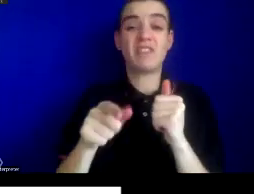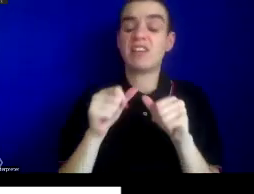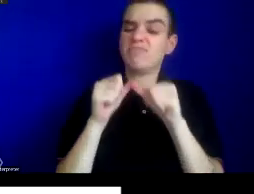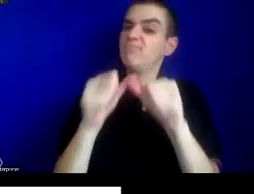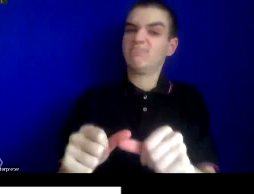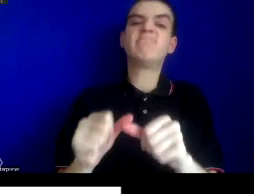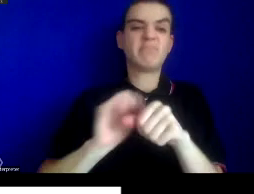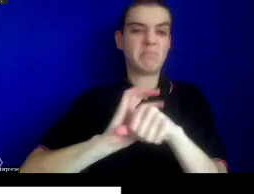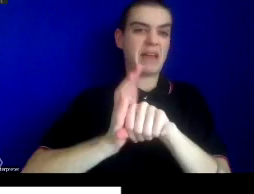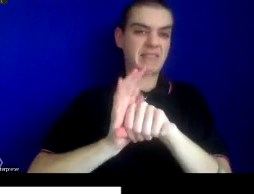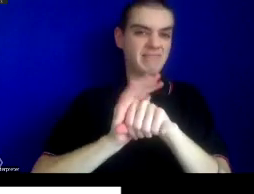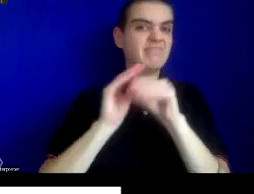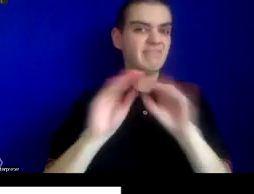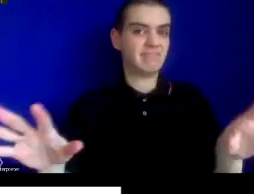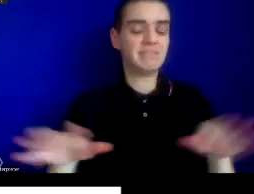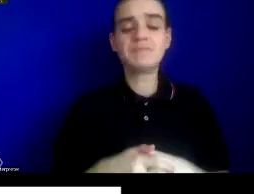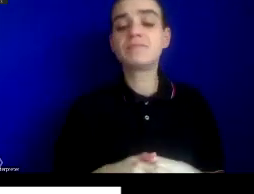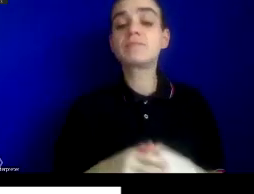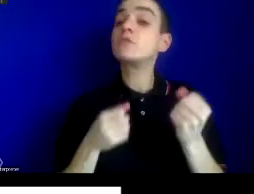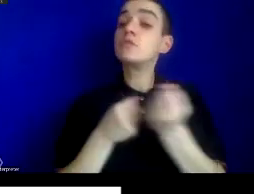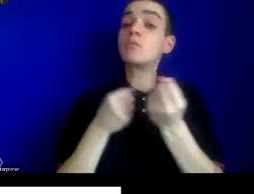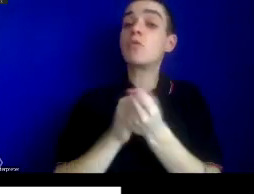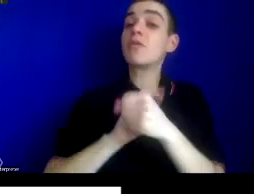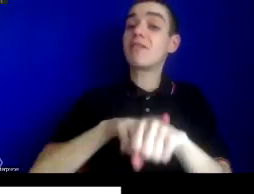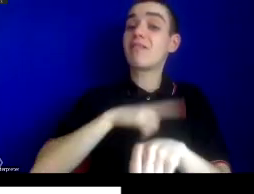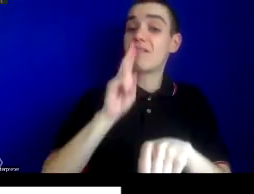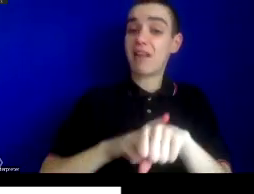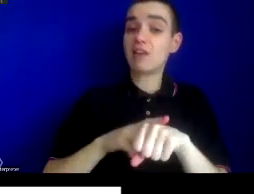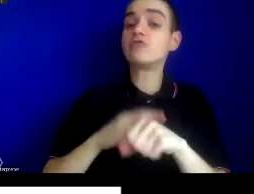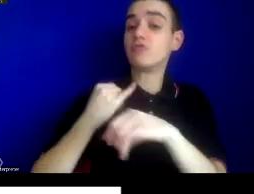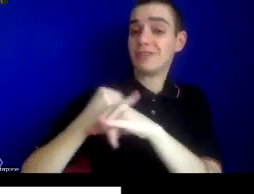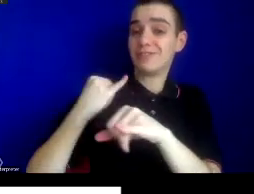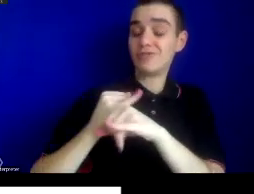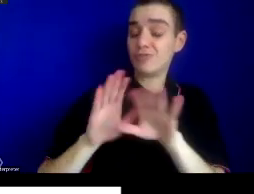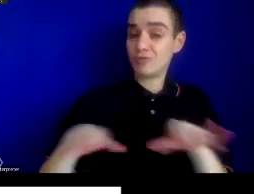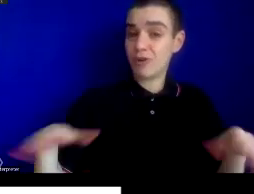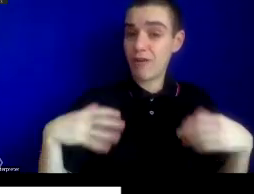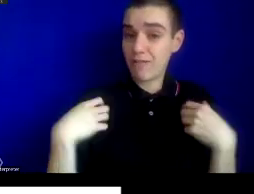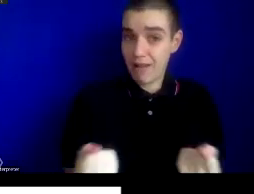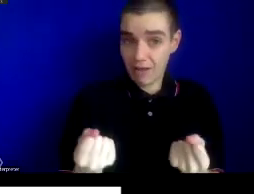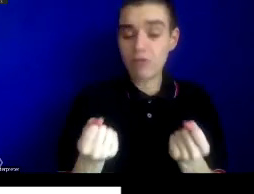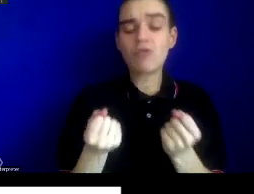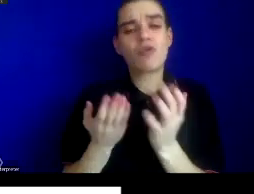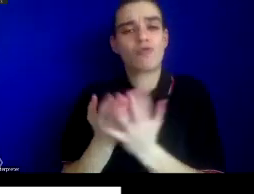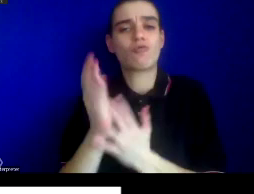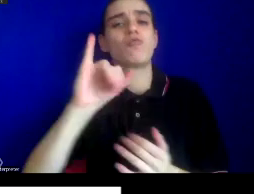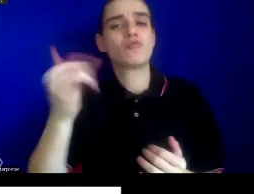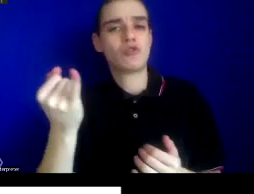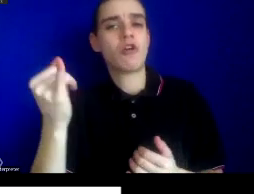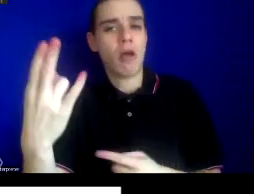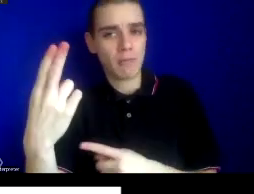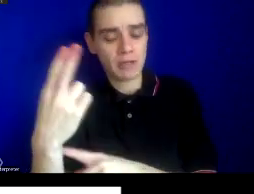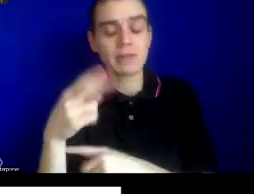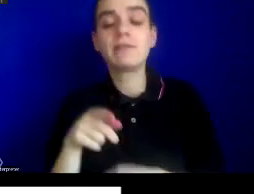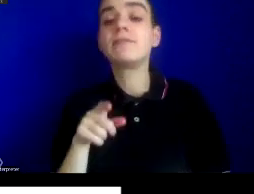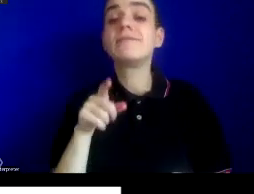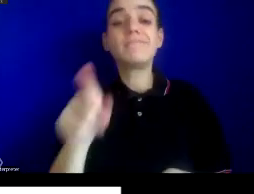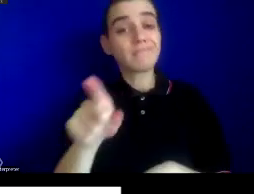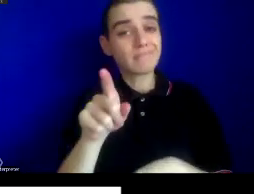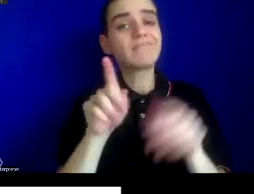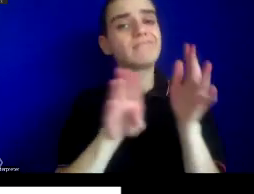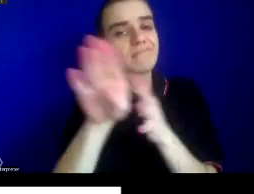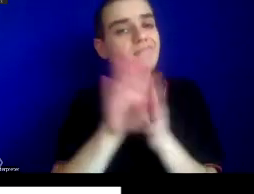Supported by grants from the National Institute of Child Health and Human Development through the Hopkins Population Center, he has worked to develop a COVID